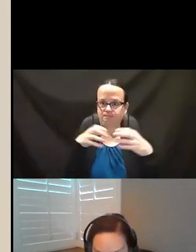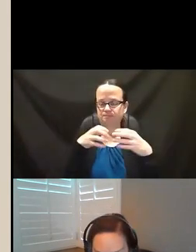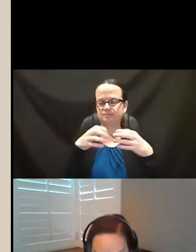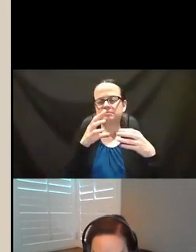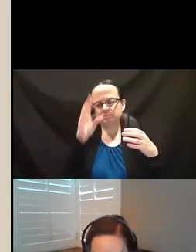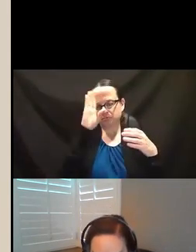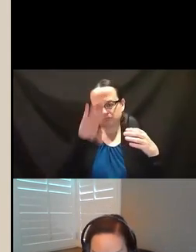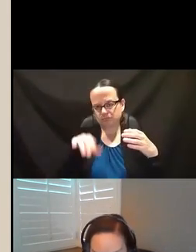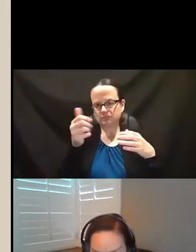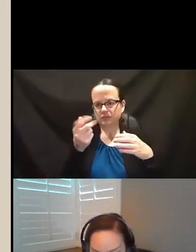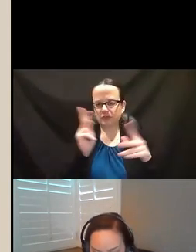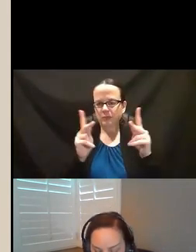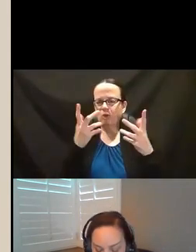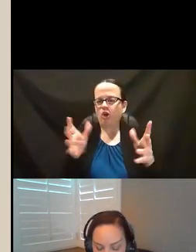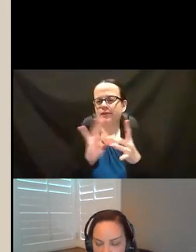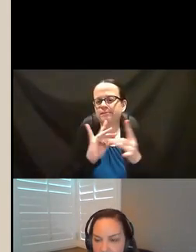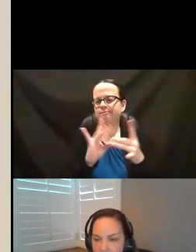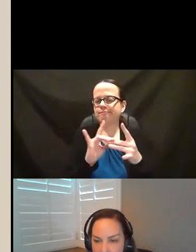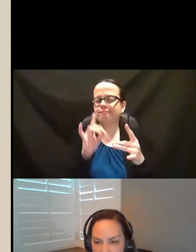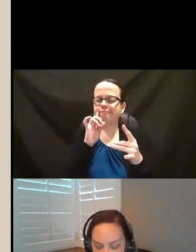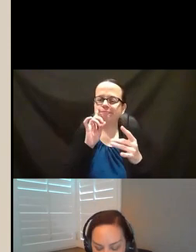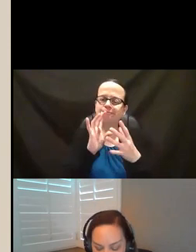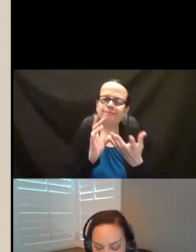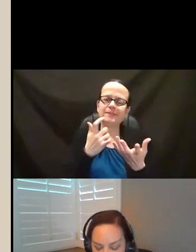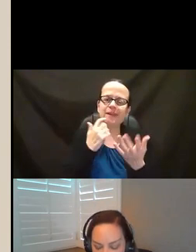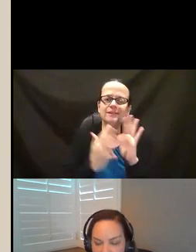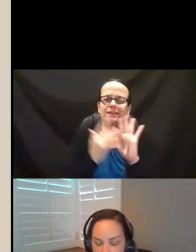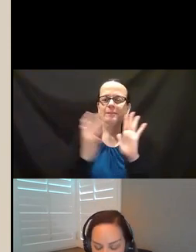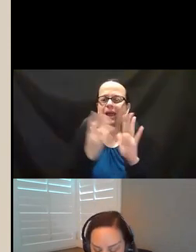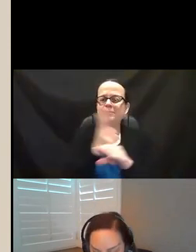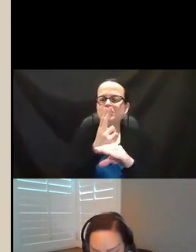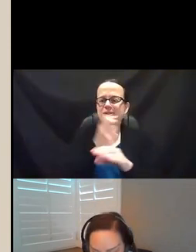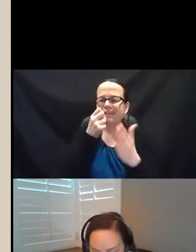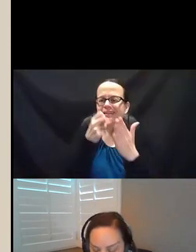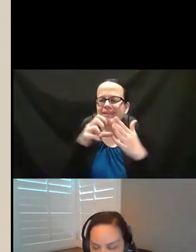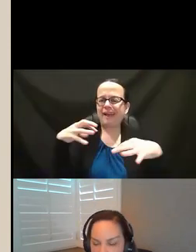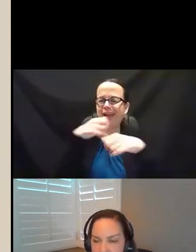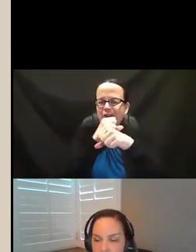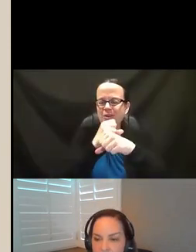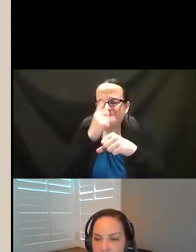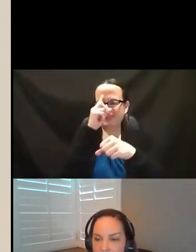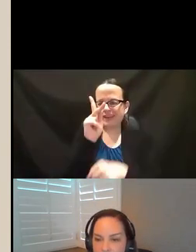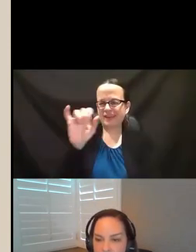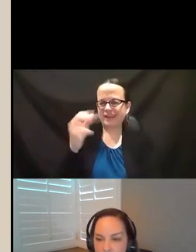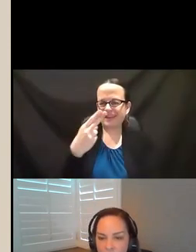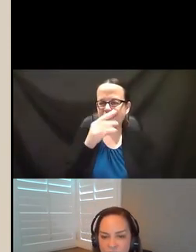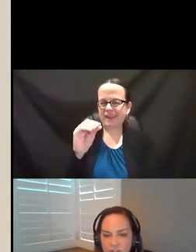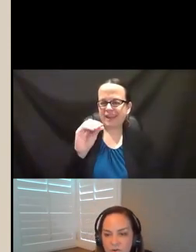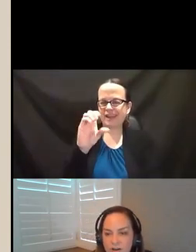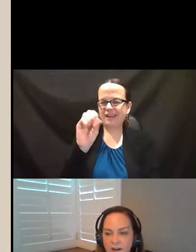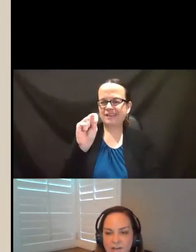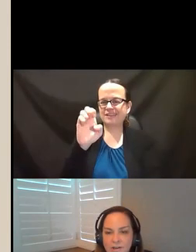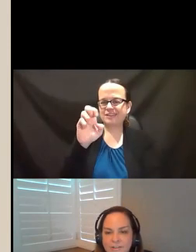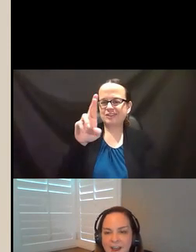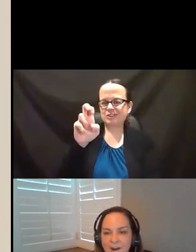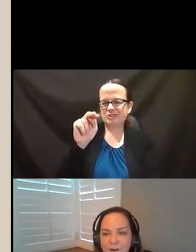know that a couple of you guys have pointed out how sometimes using acronyms is a problem. I think Keith and Serena encouraged us to